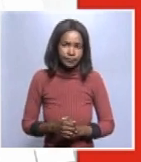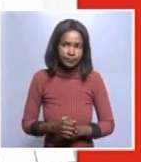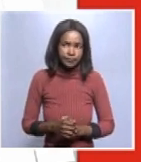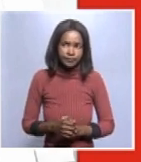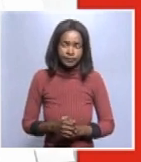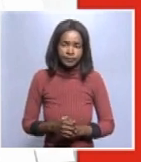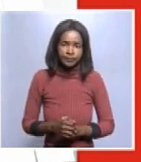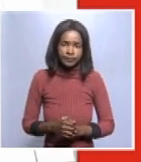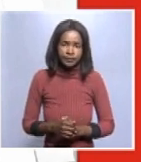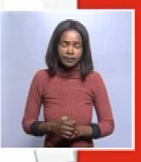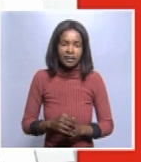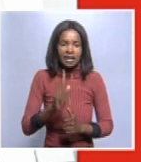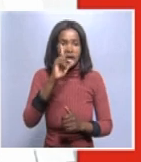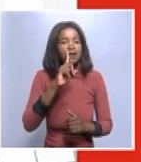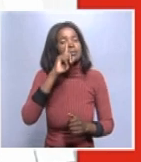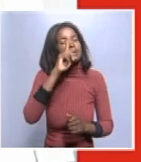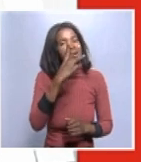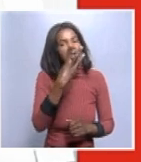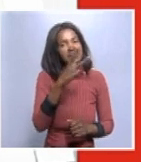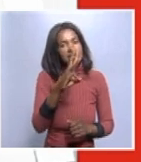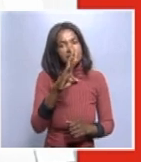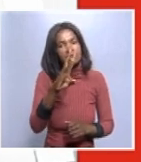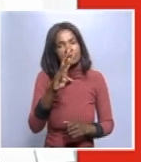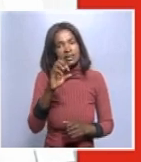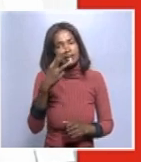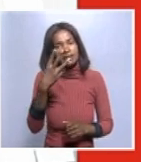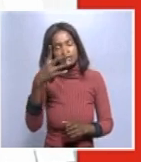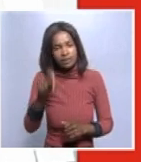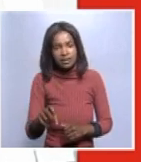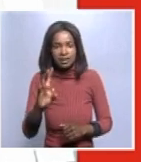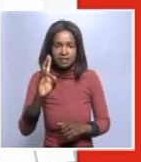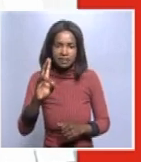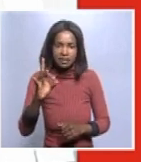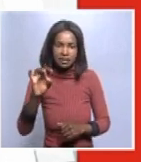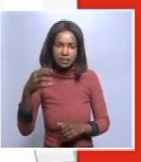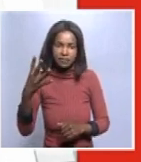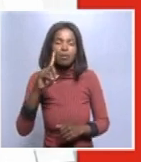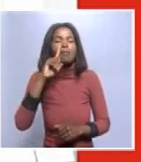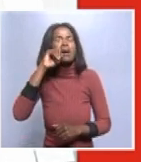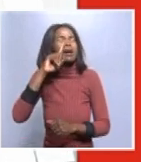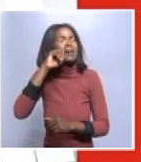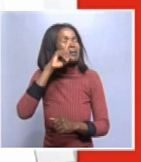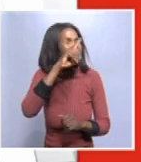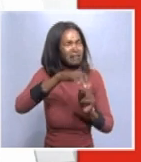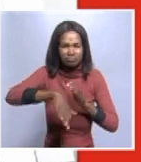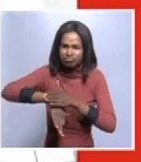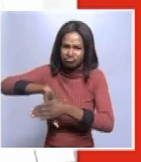so far tested 634,784 samples.